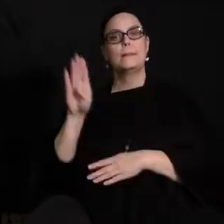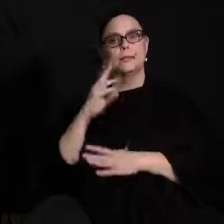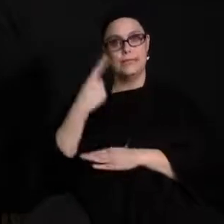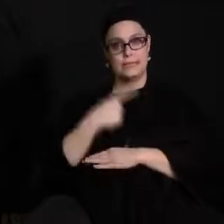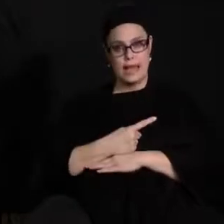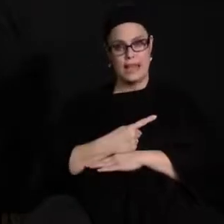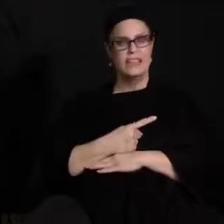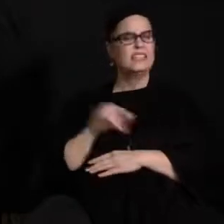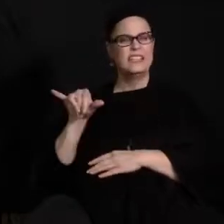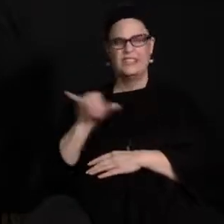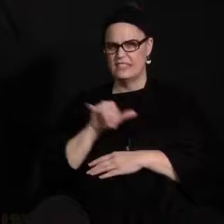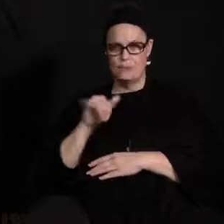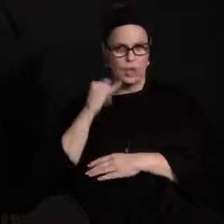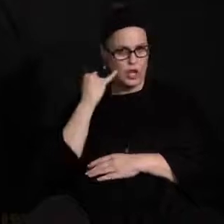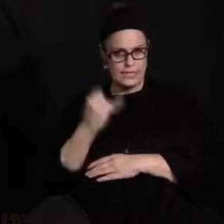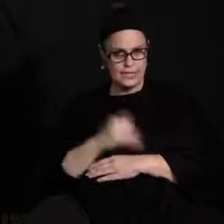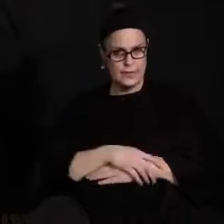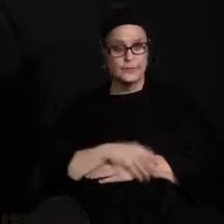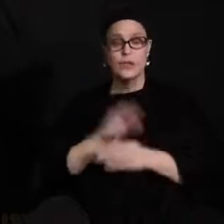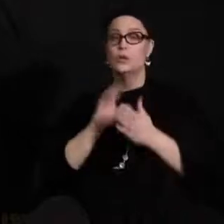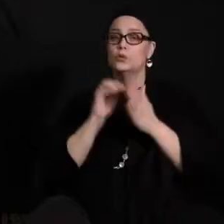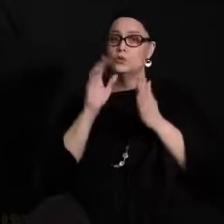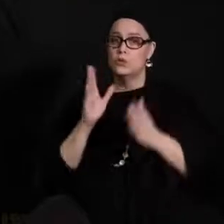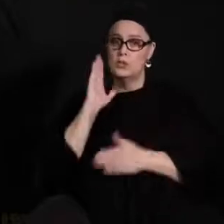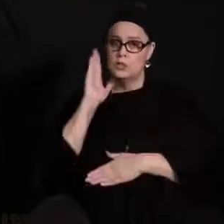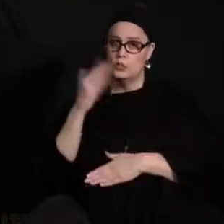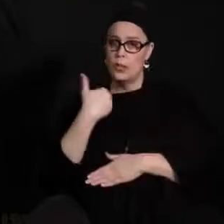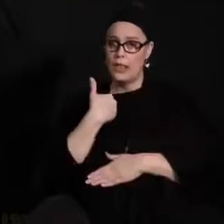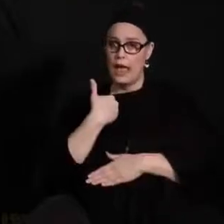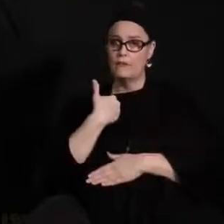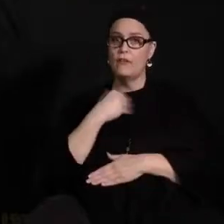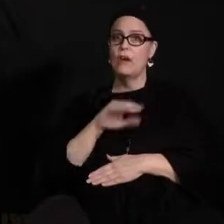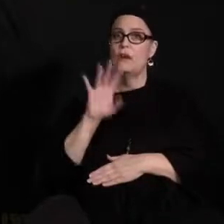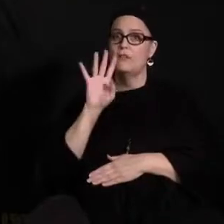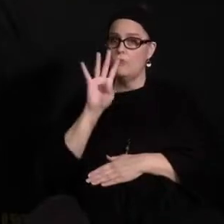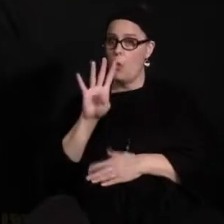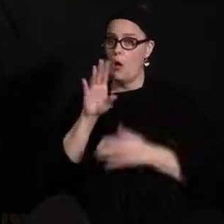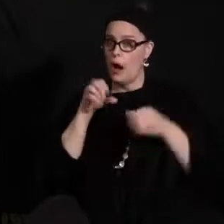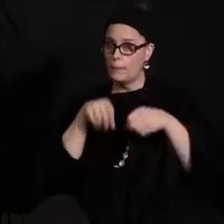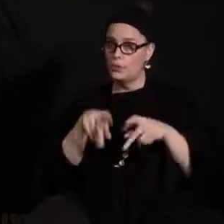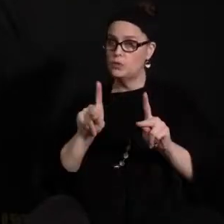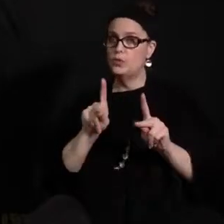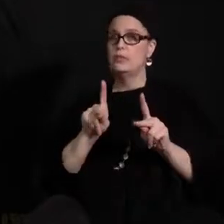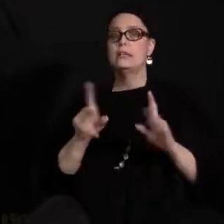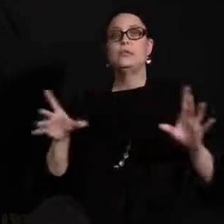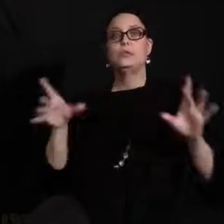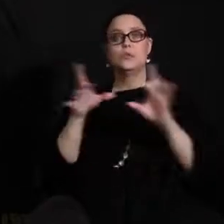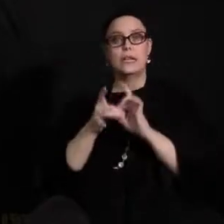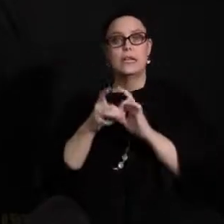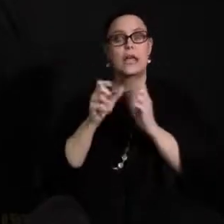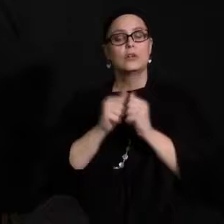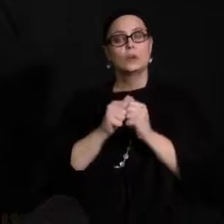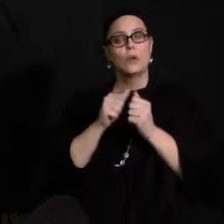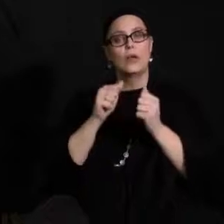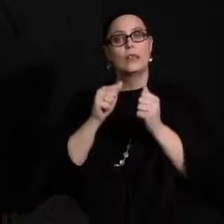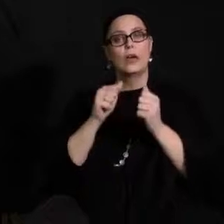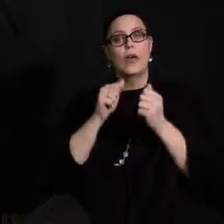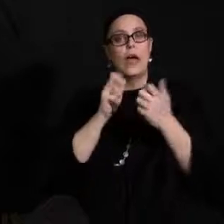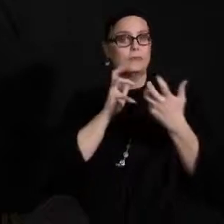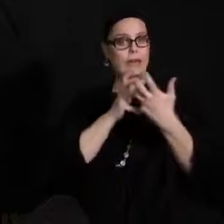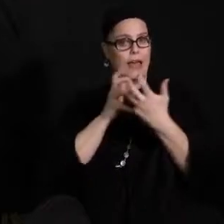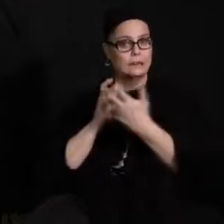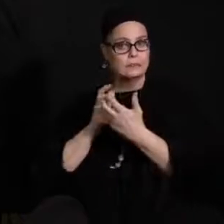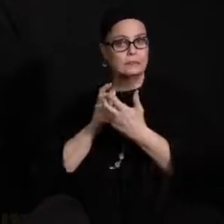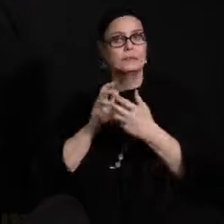happens similarly. So students will have four opportunities to connect with classmates and teachers while on